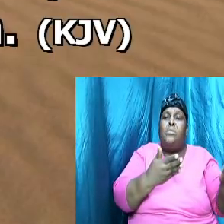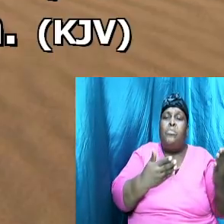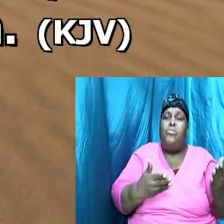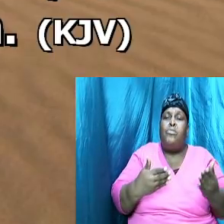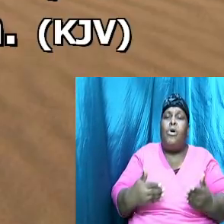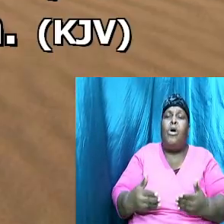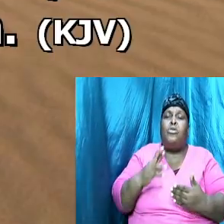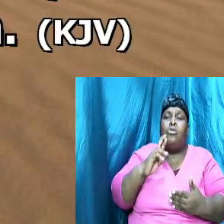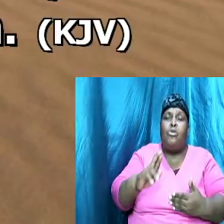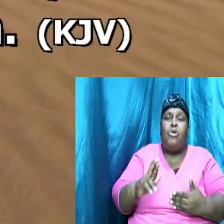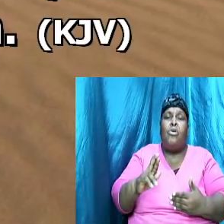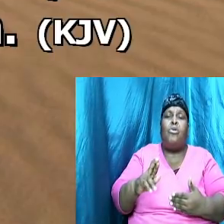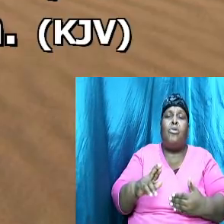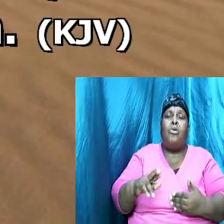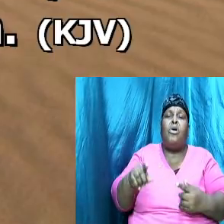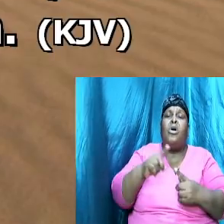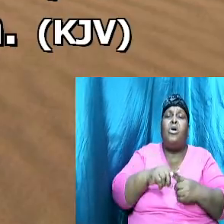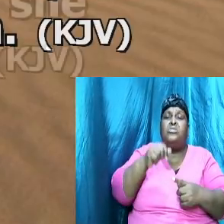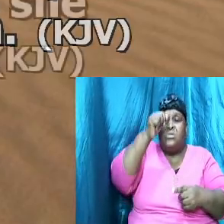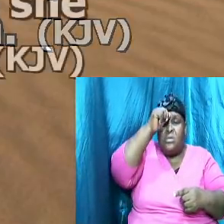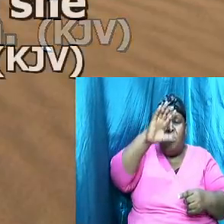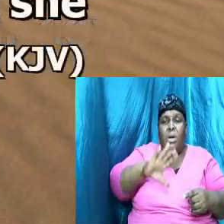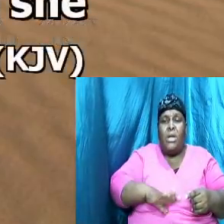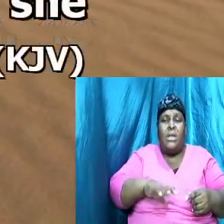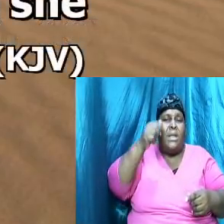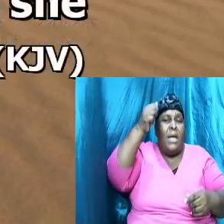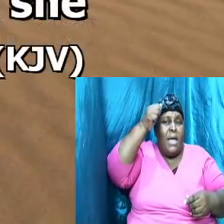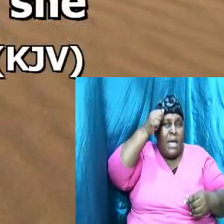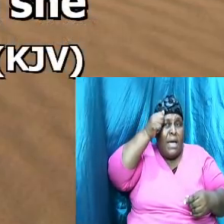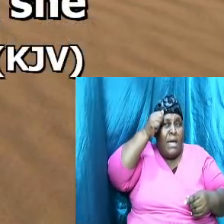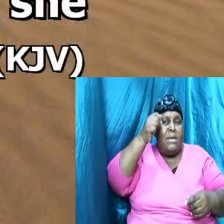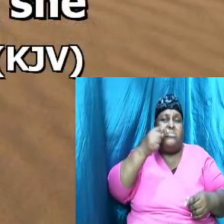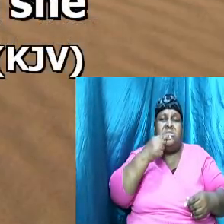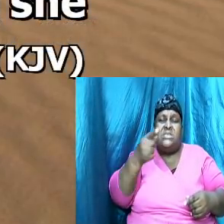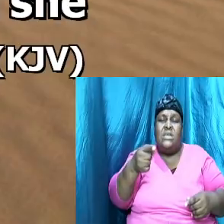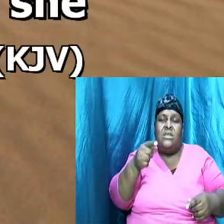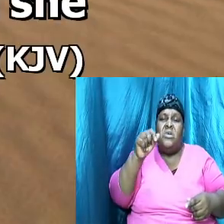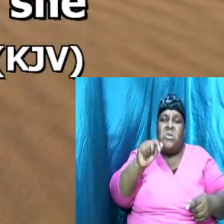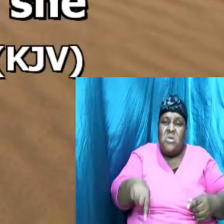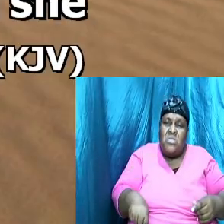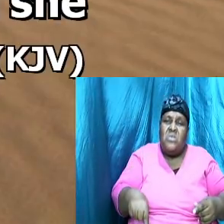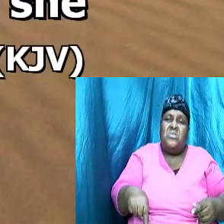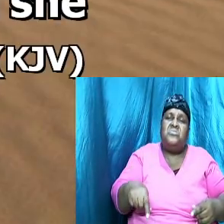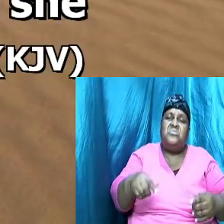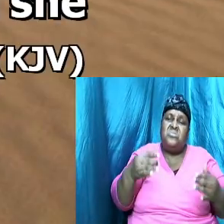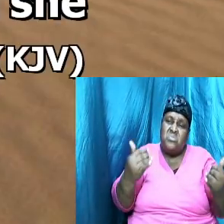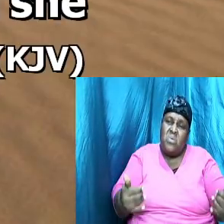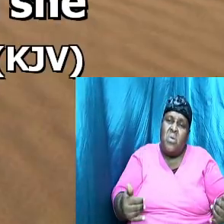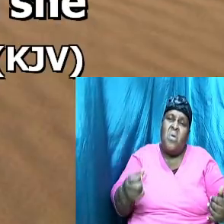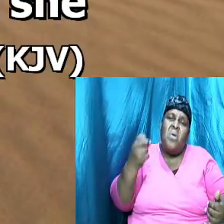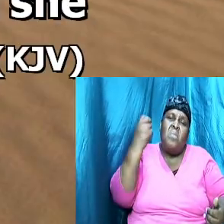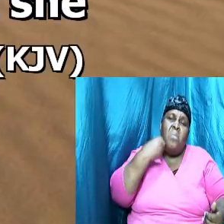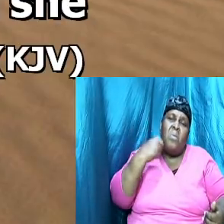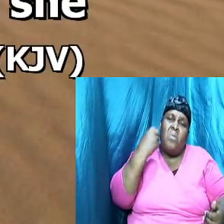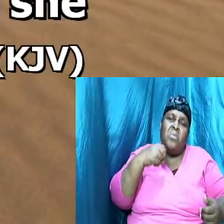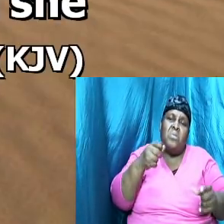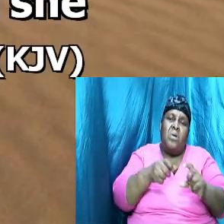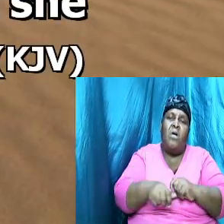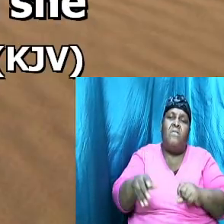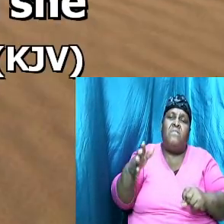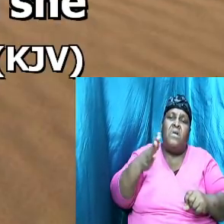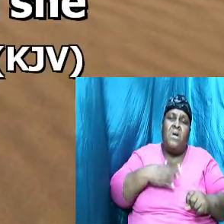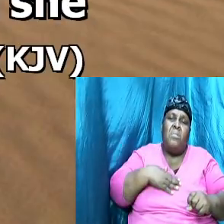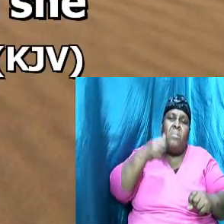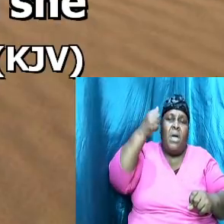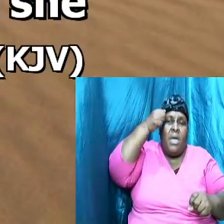the man and Adam said this is now bone of my bones and